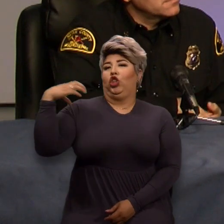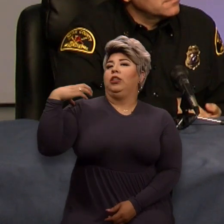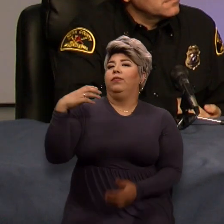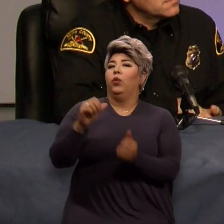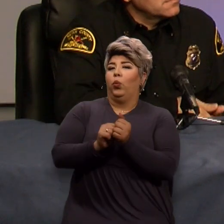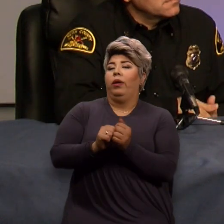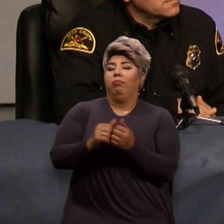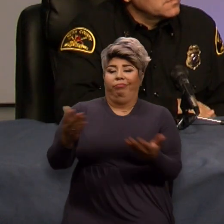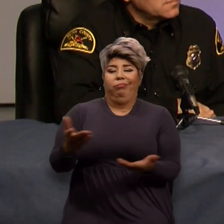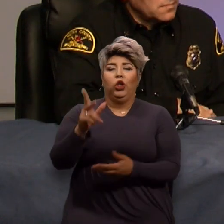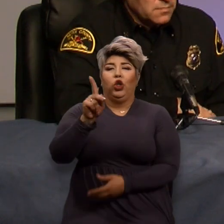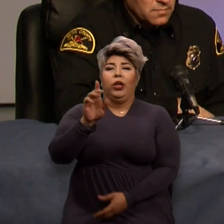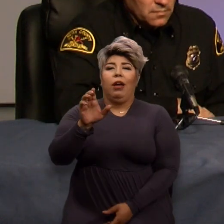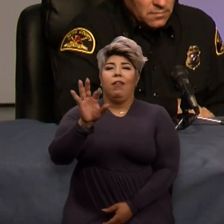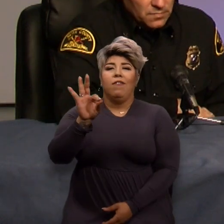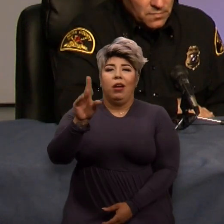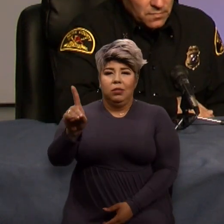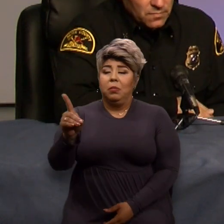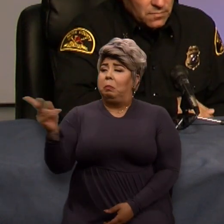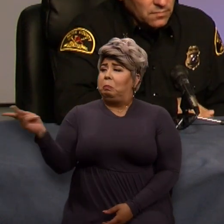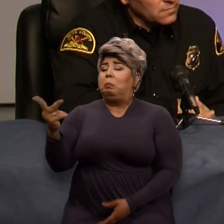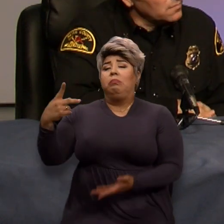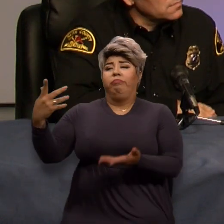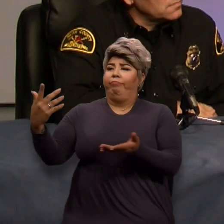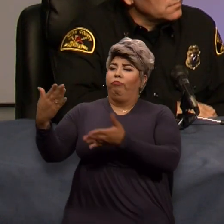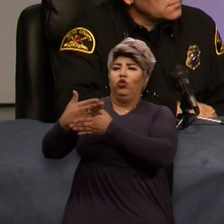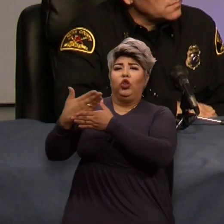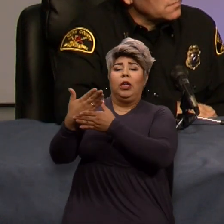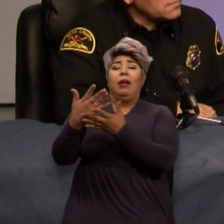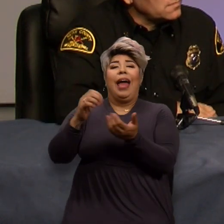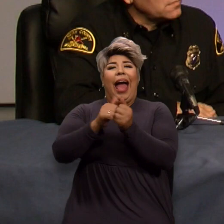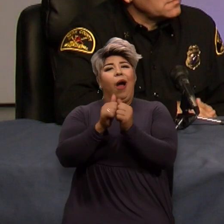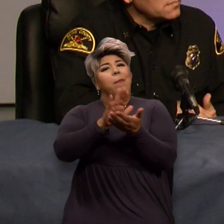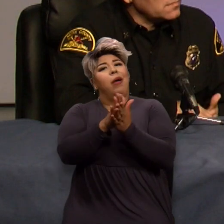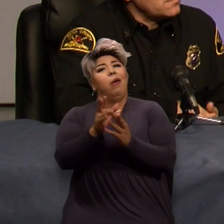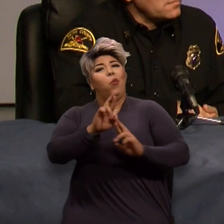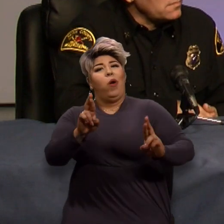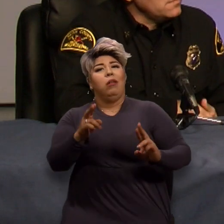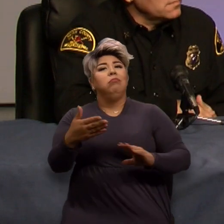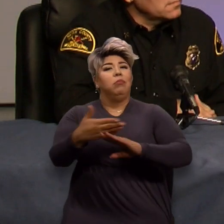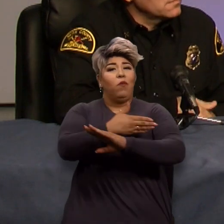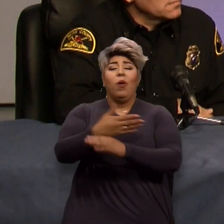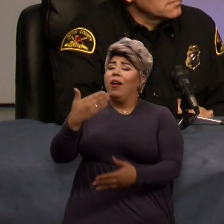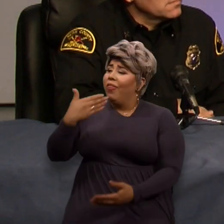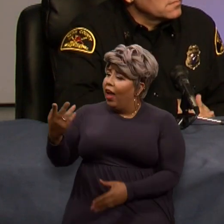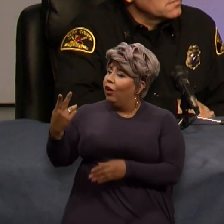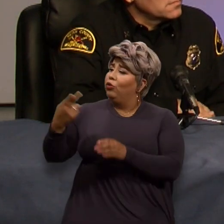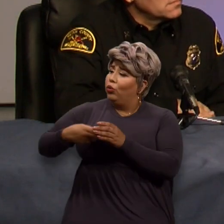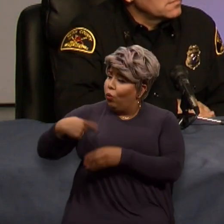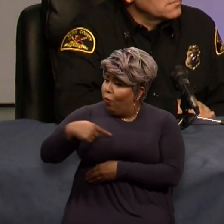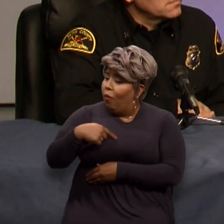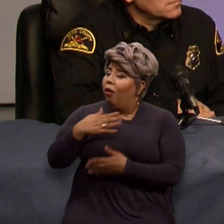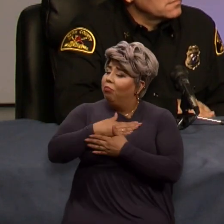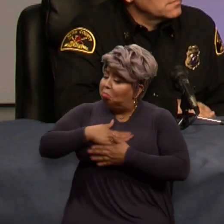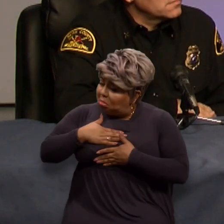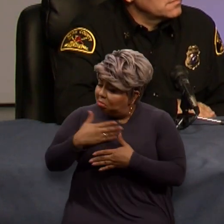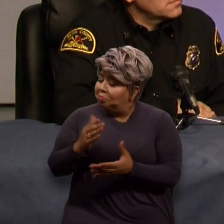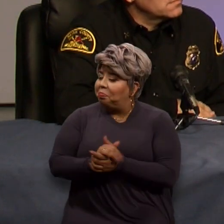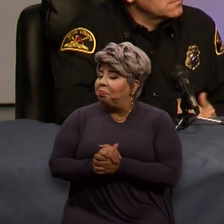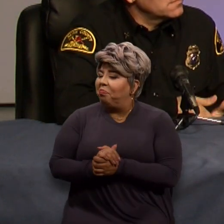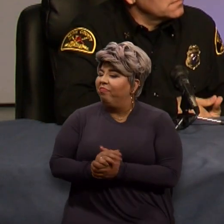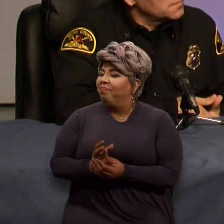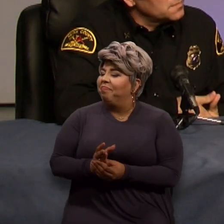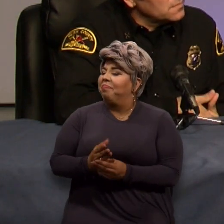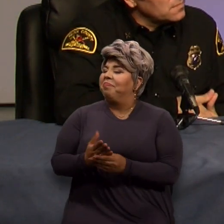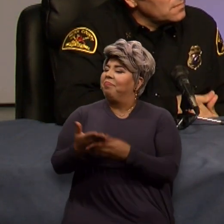talk more about, again, how to prepare yourself ahead of those emergencies. Thanks so much for joining us. I really appreciate it. Let's